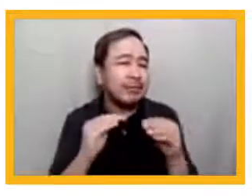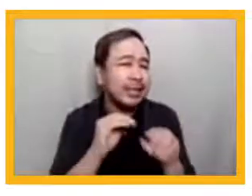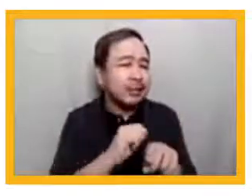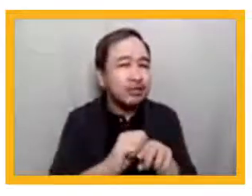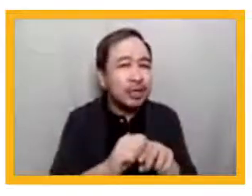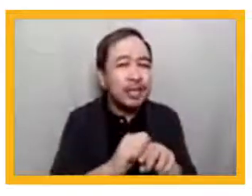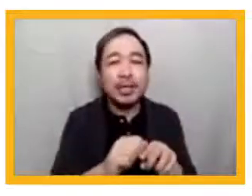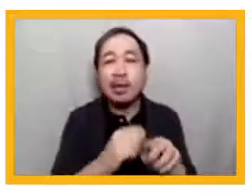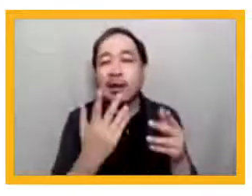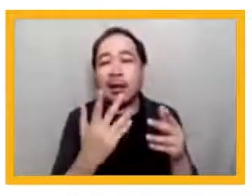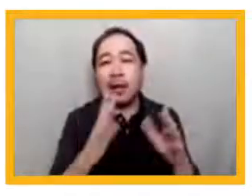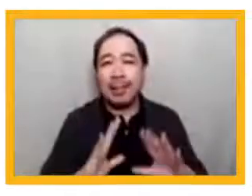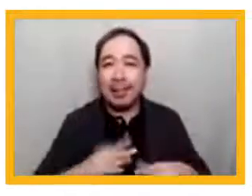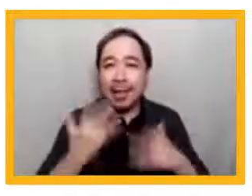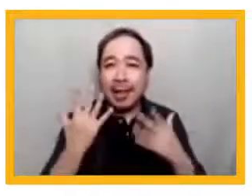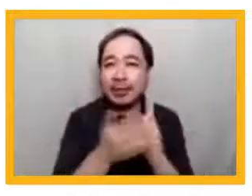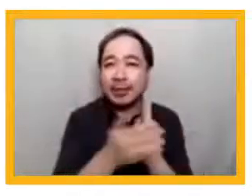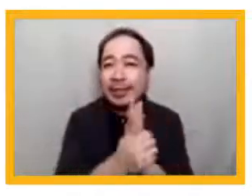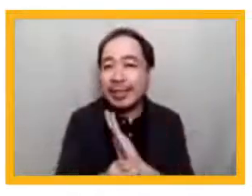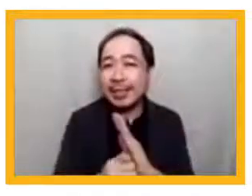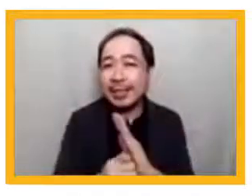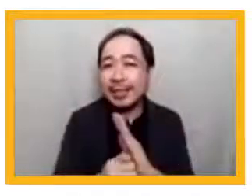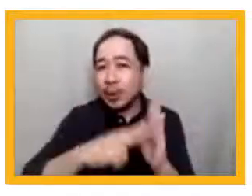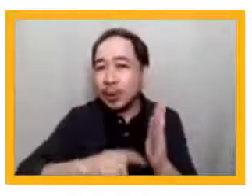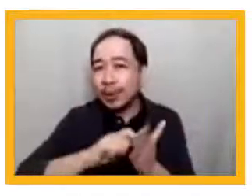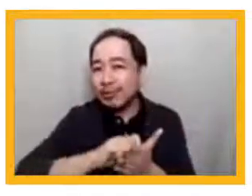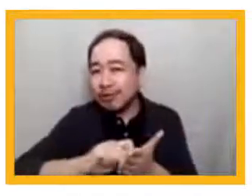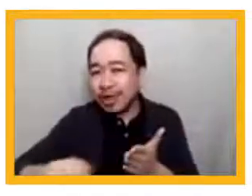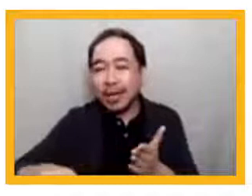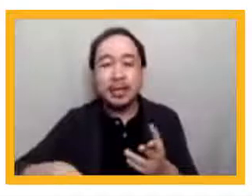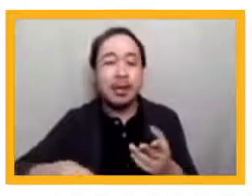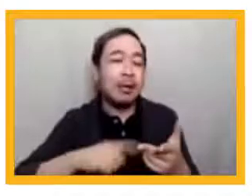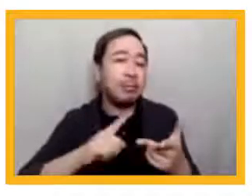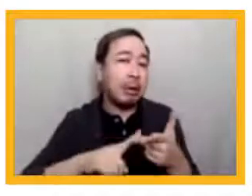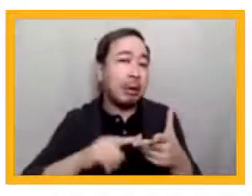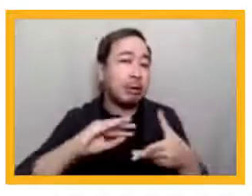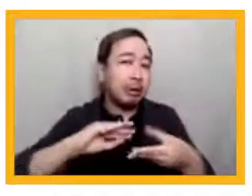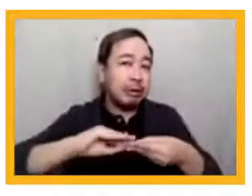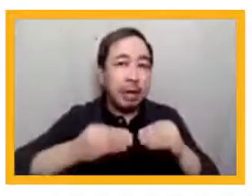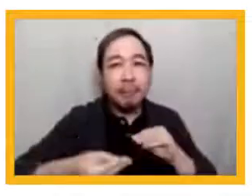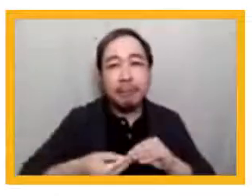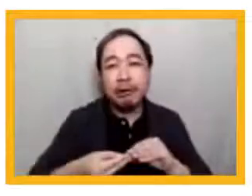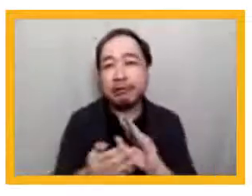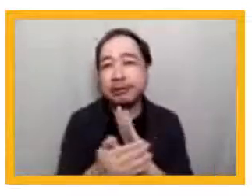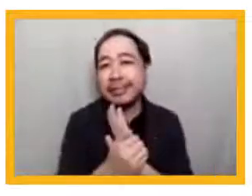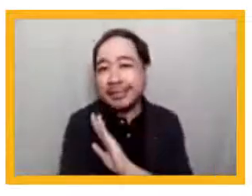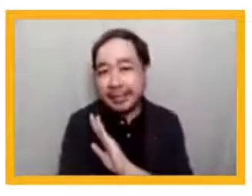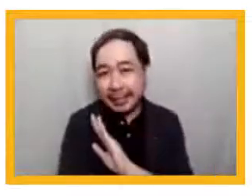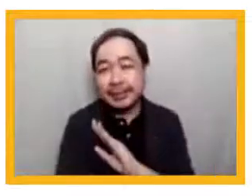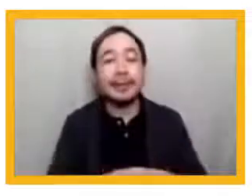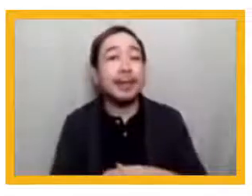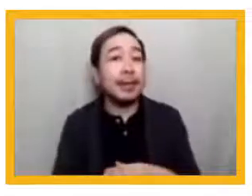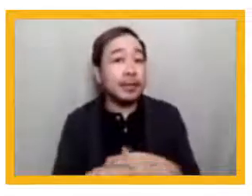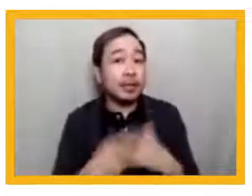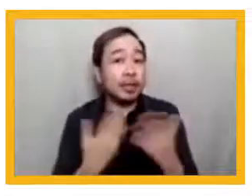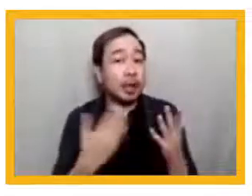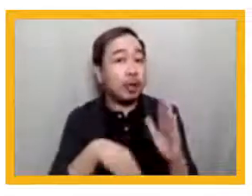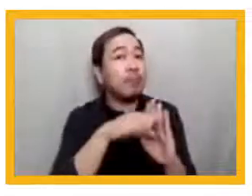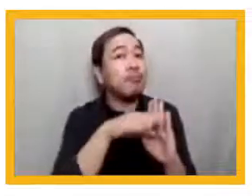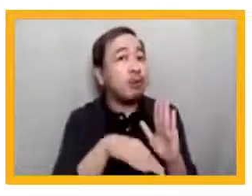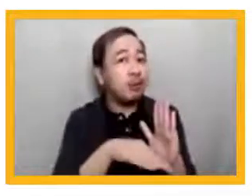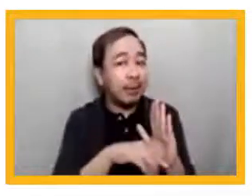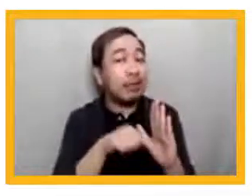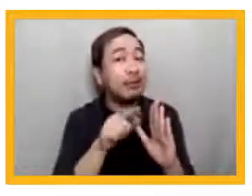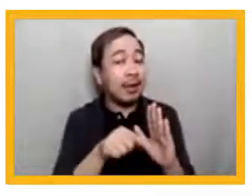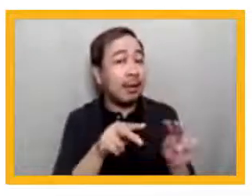programs. In this presentation, I will speak specifically about these literacy, numeracy, and life skills programs, because this is what was